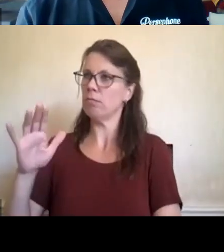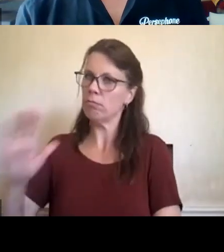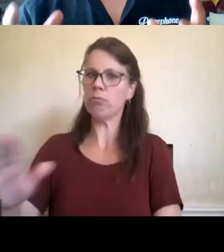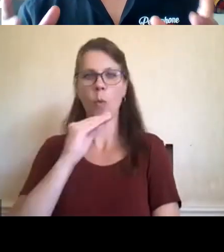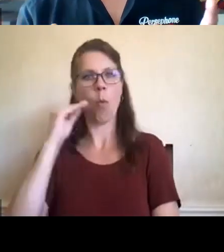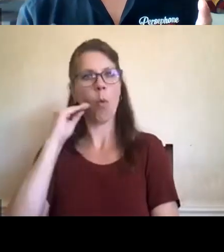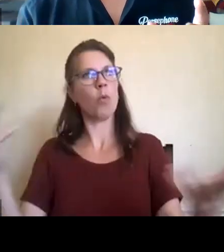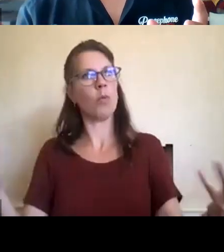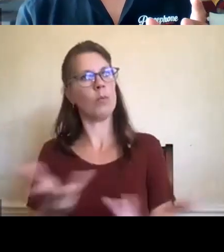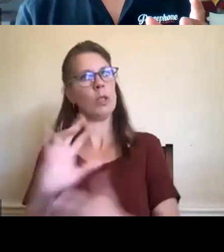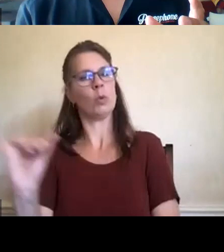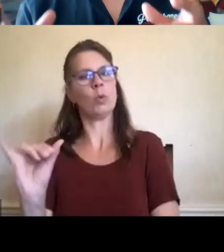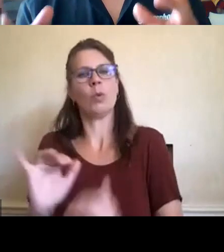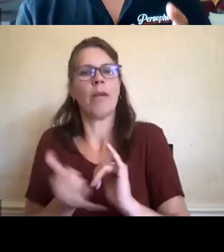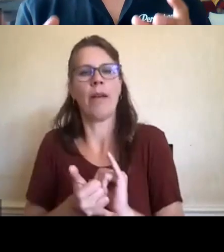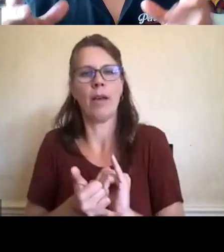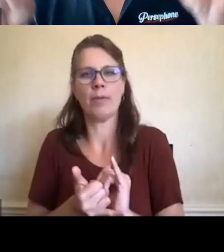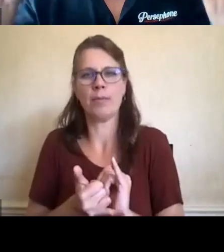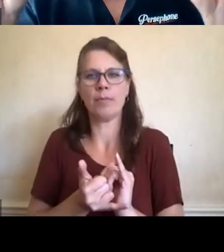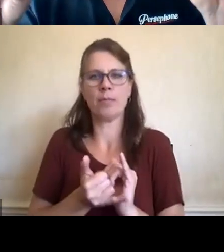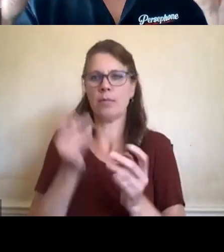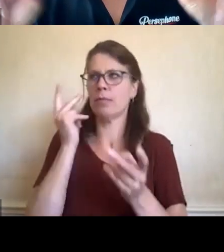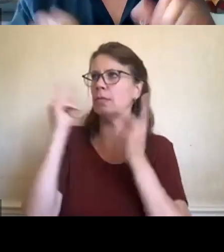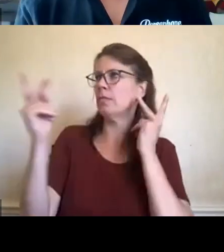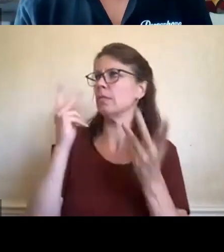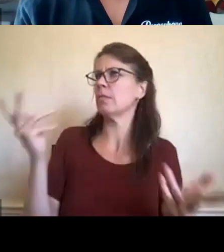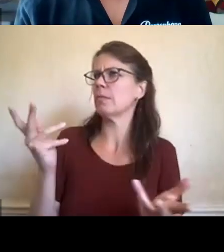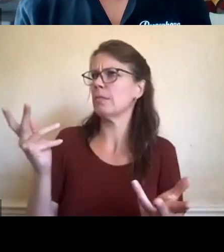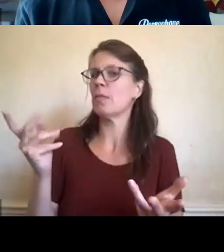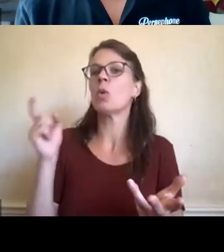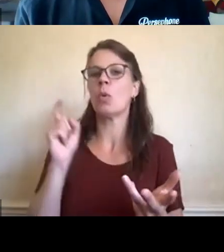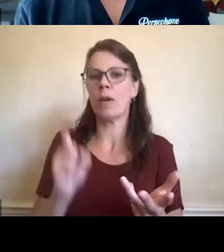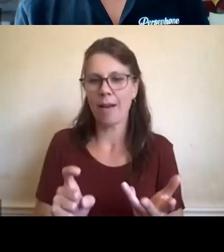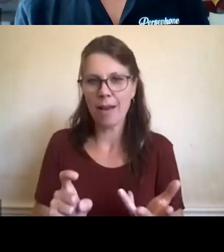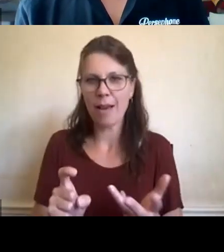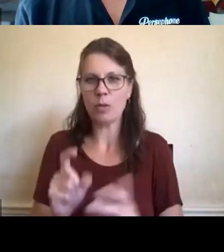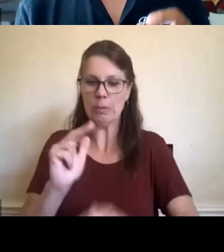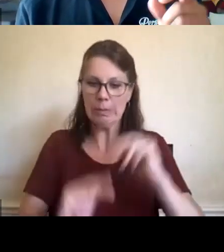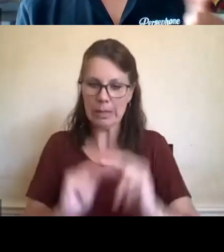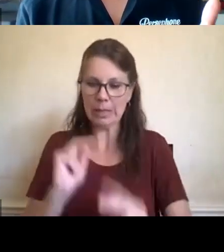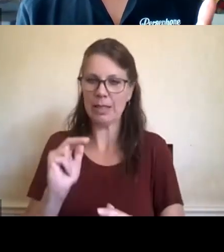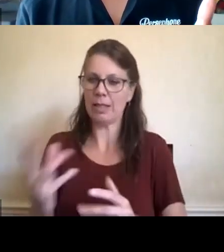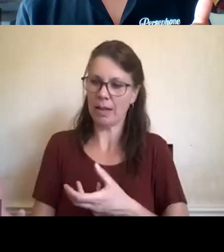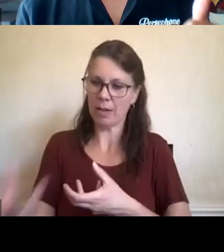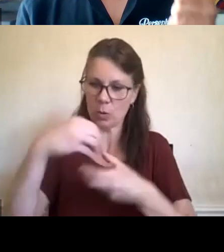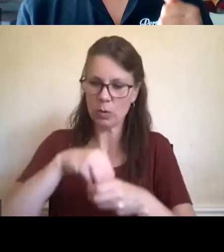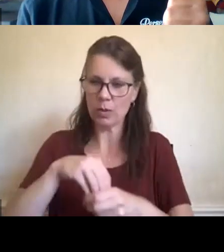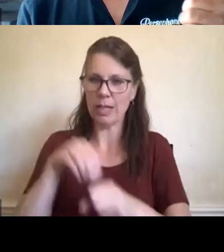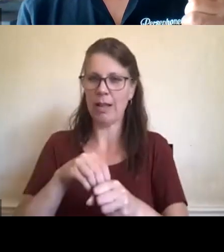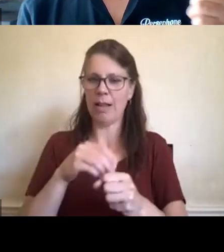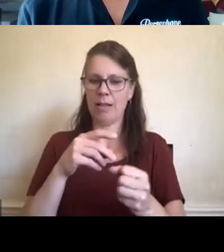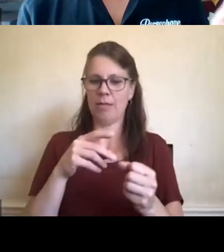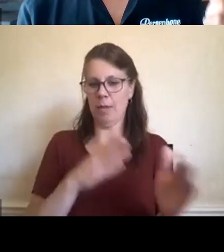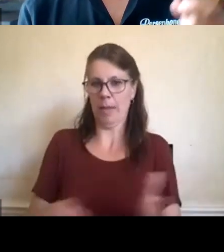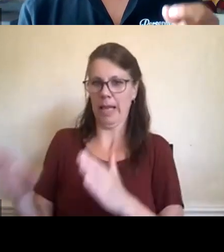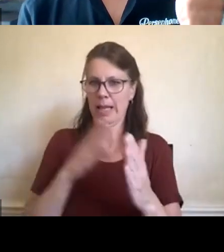divide, you know, understand through these pilot projects, what, what is policy? How can